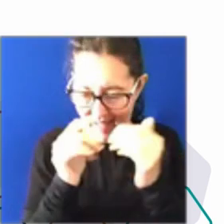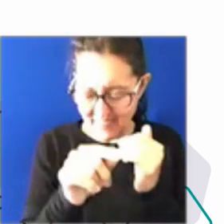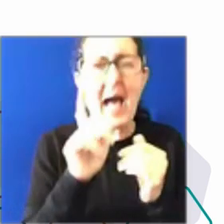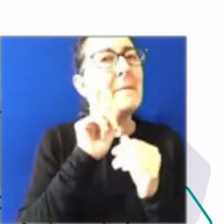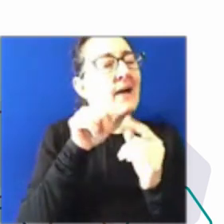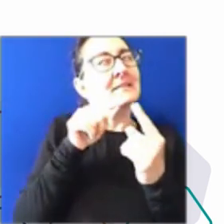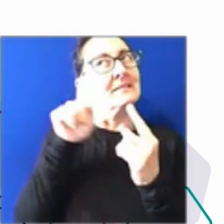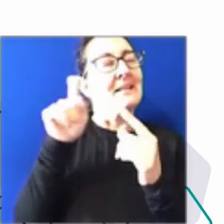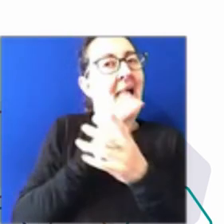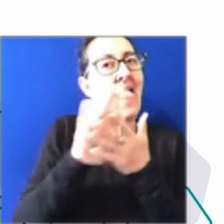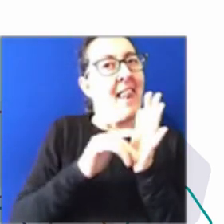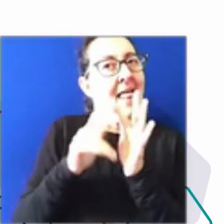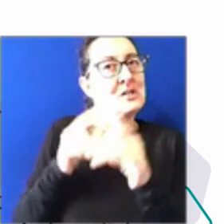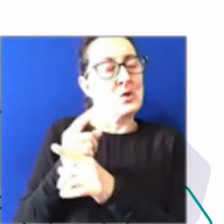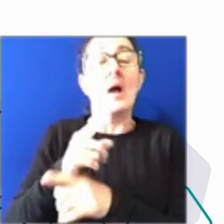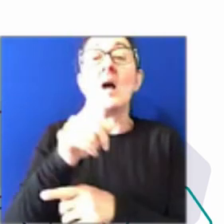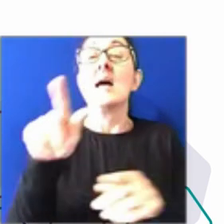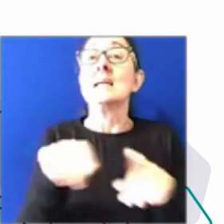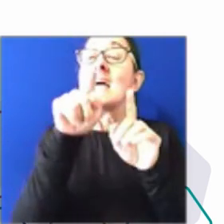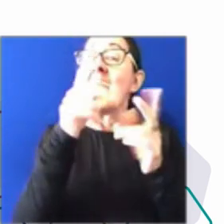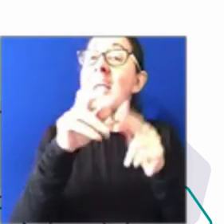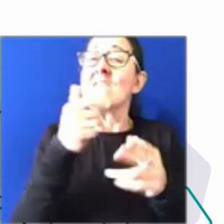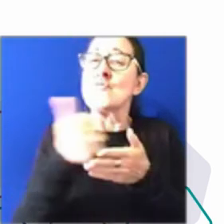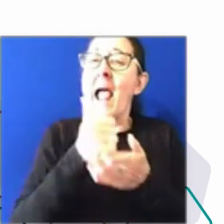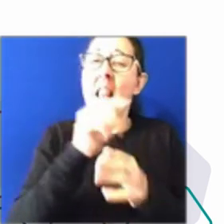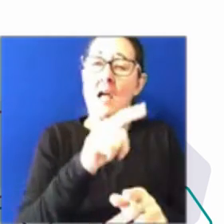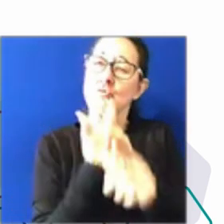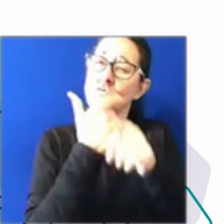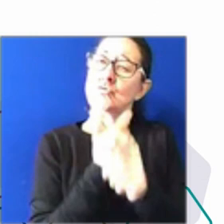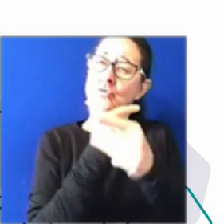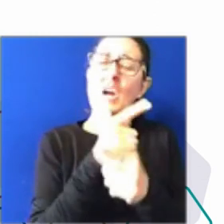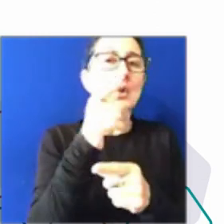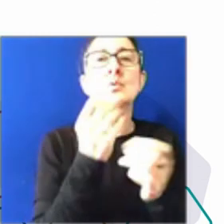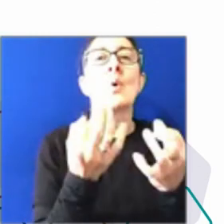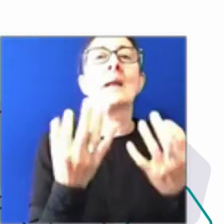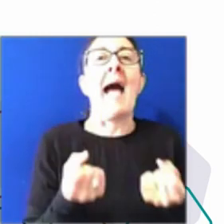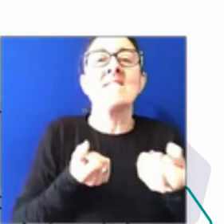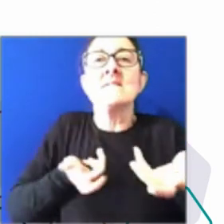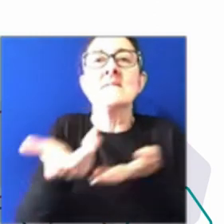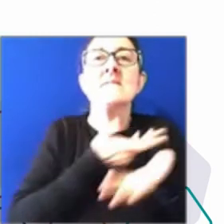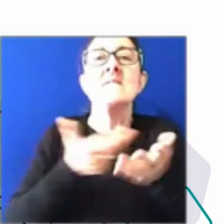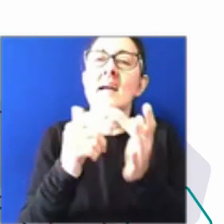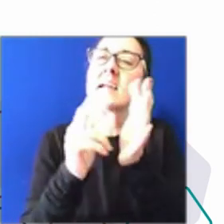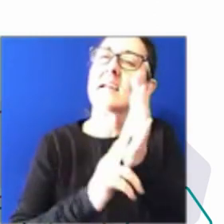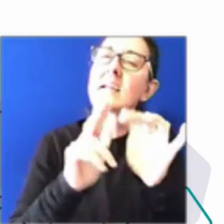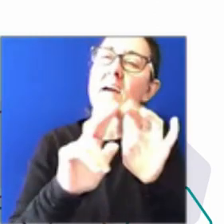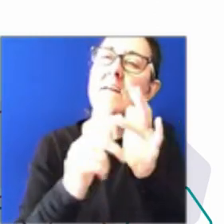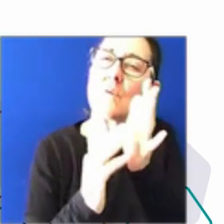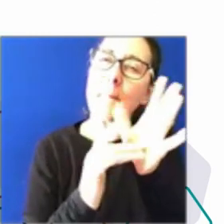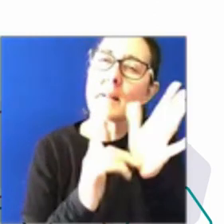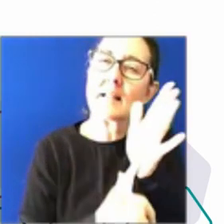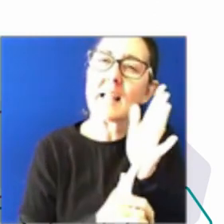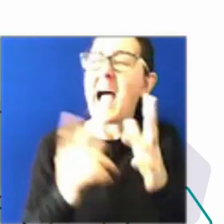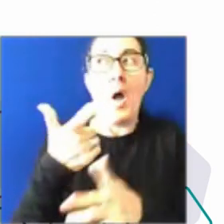when you're on the screen all the time, you don't get the informal. And for people who might have, and we all have it every now and again, a bit of self-doubt,